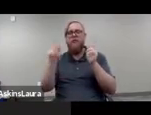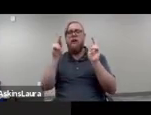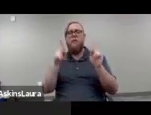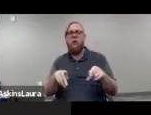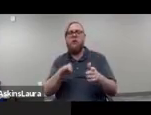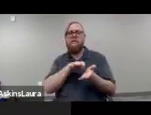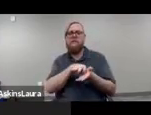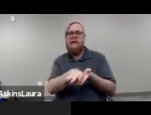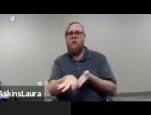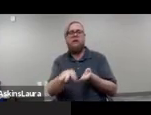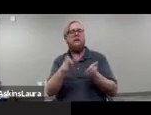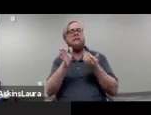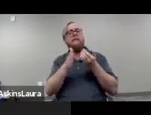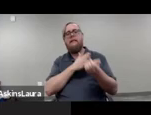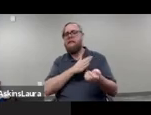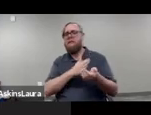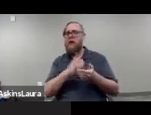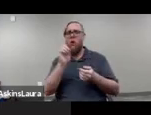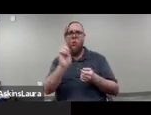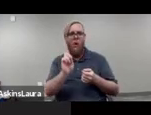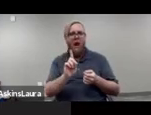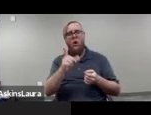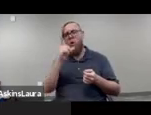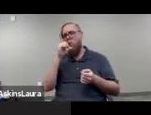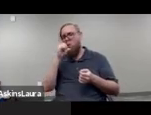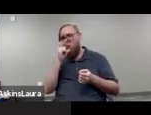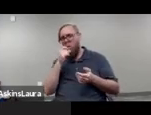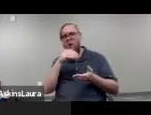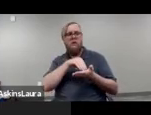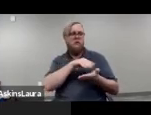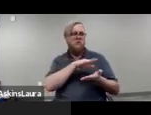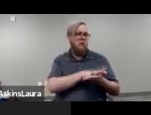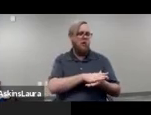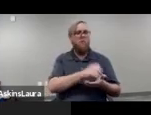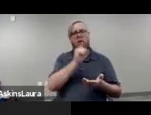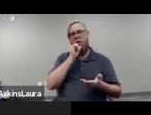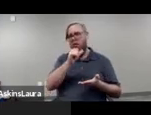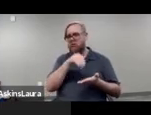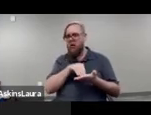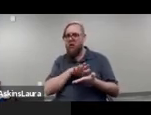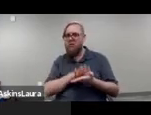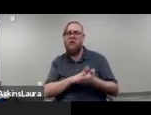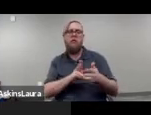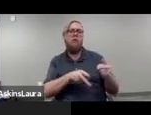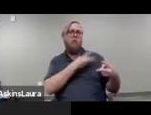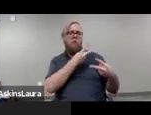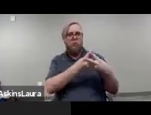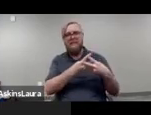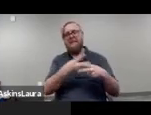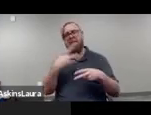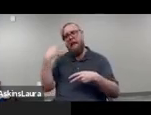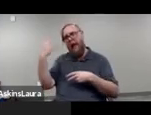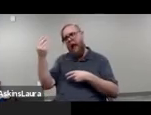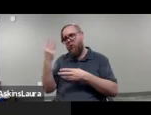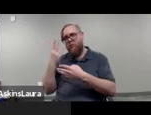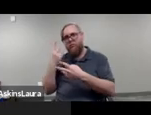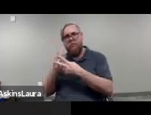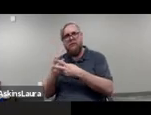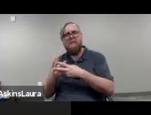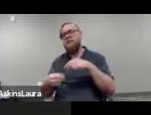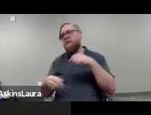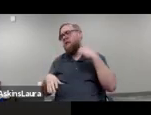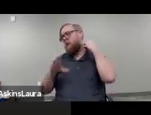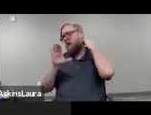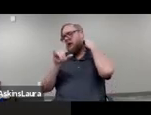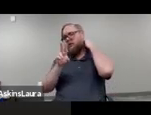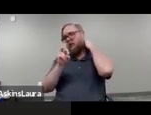counted does not matter where you are who you are documented undocumented in prison or out of prison without or